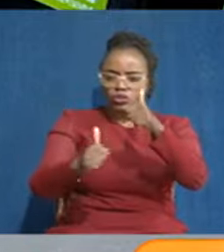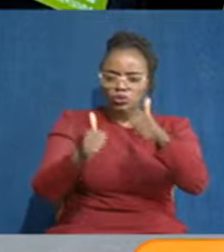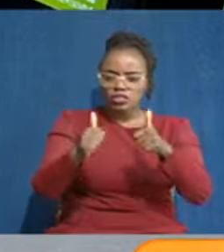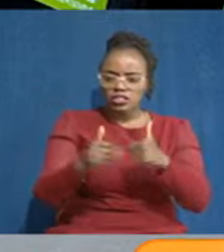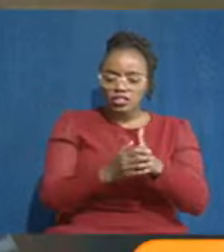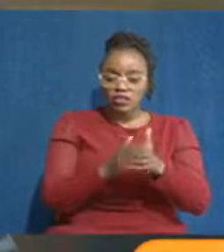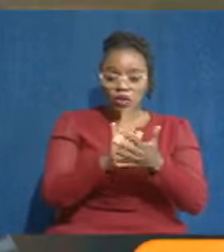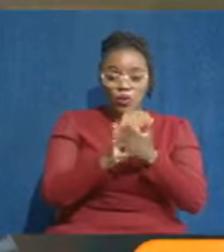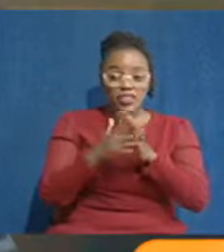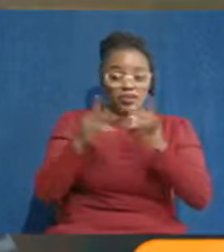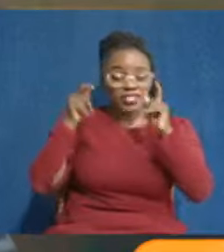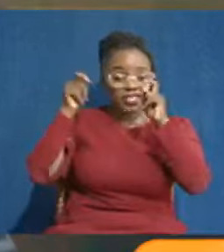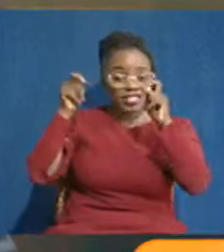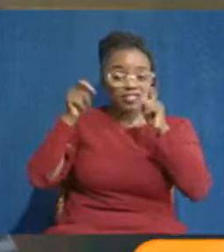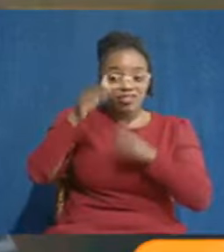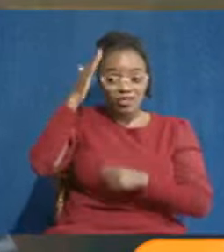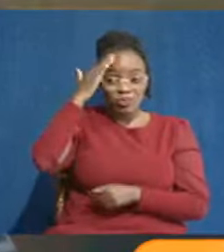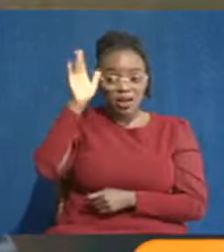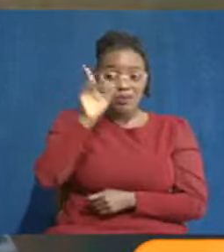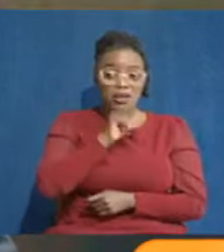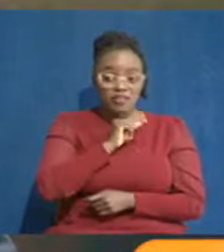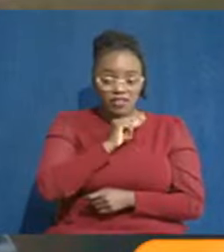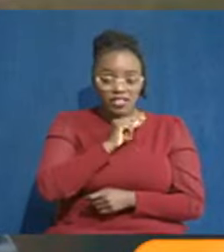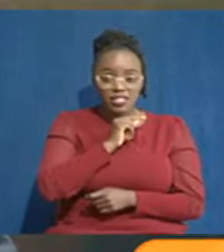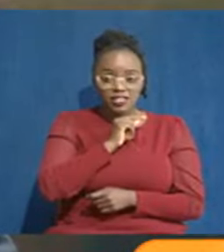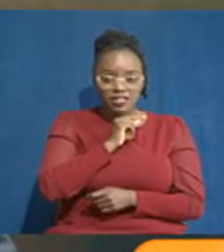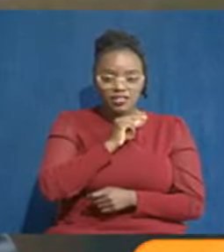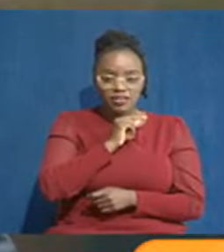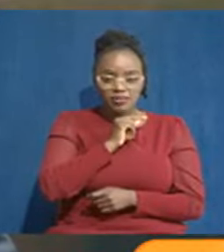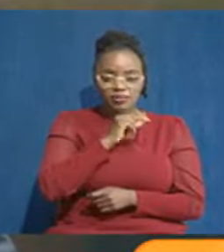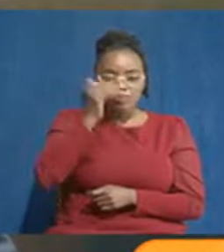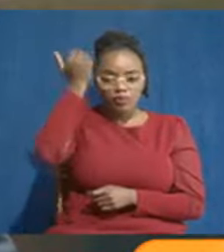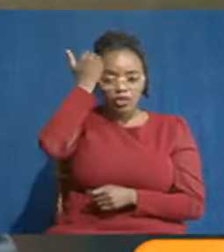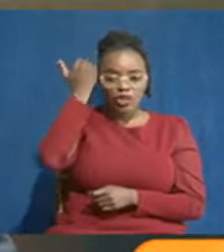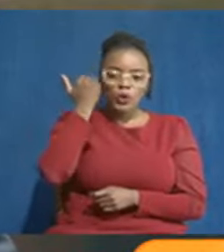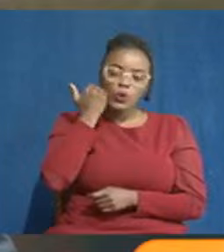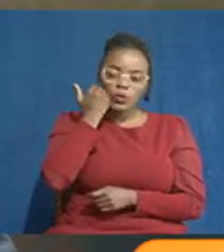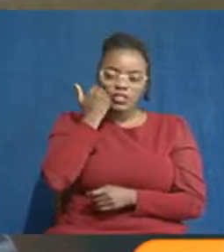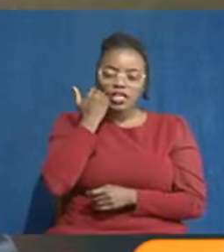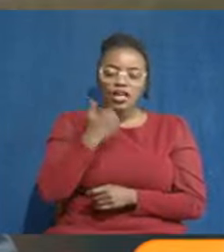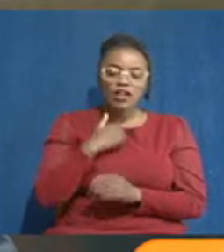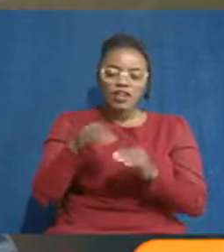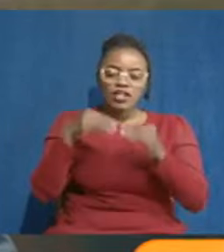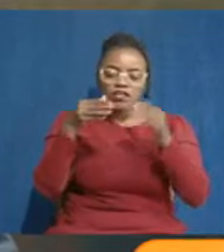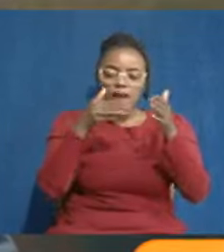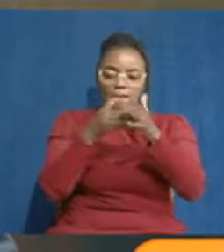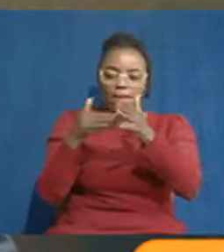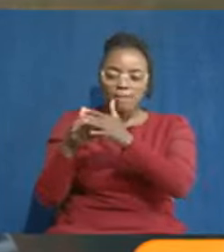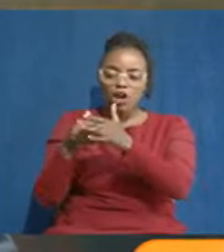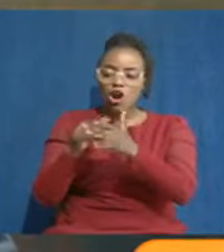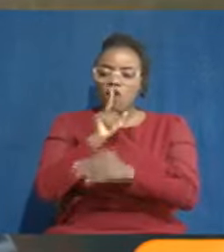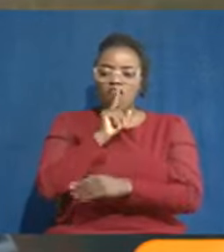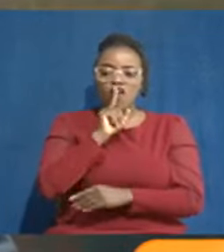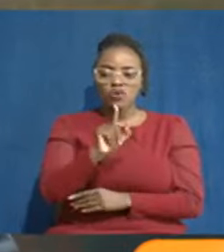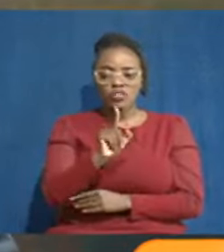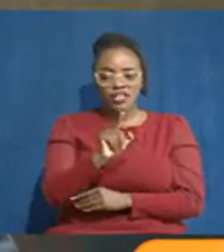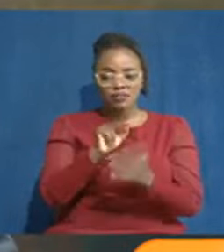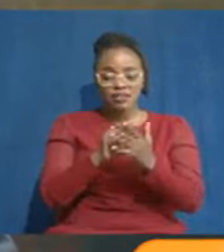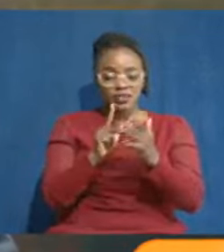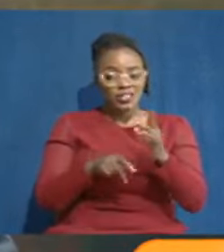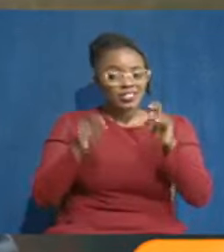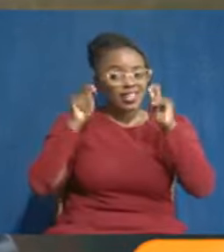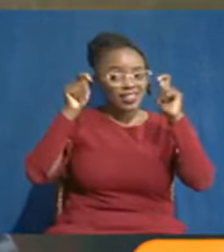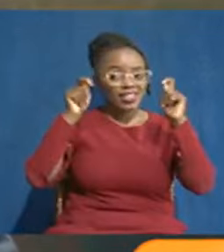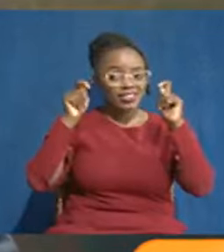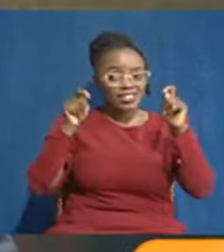Without the strike, as you are aware, the court has issued a restraining order and therefore the strike